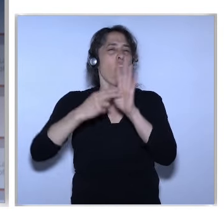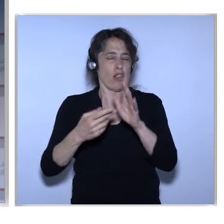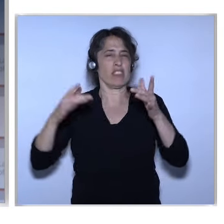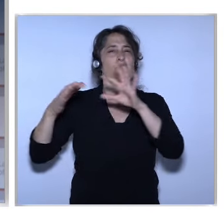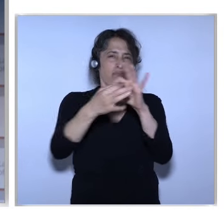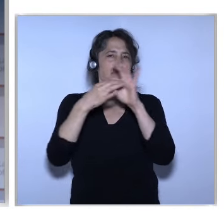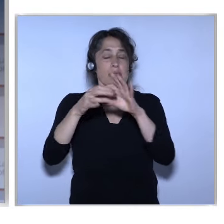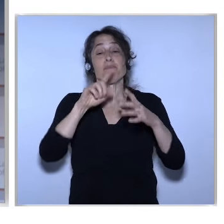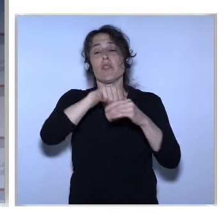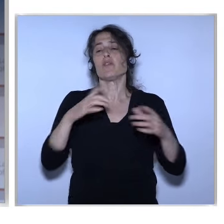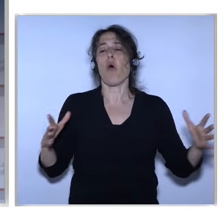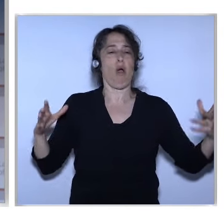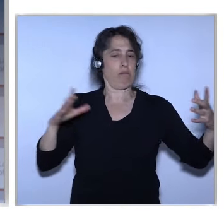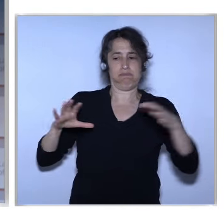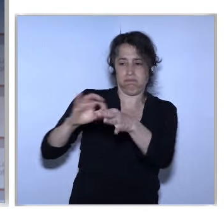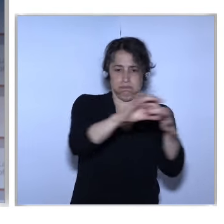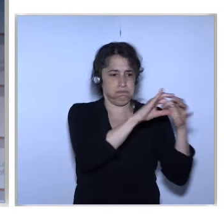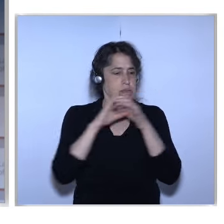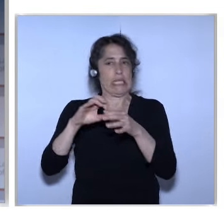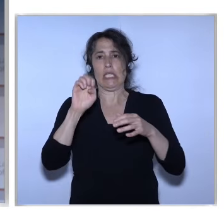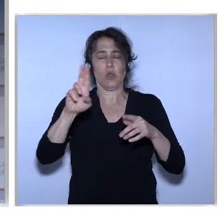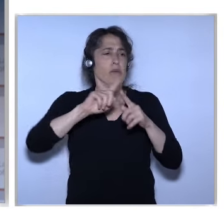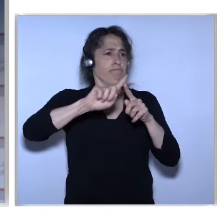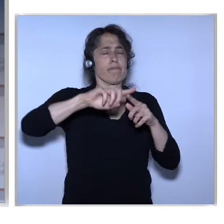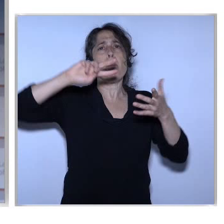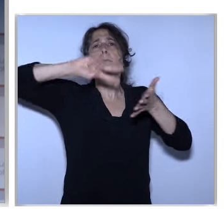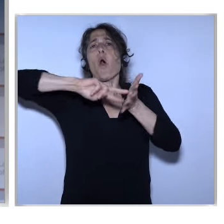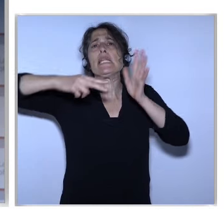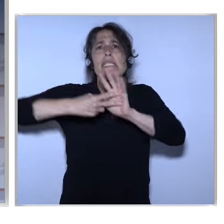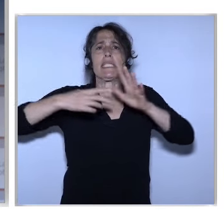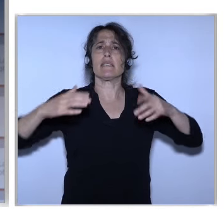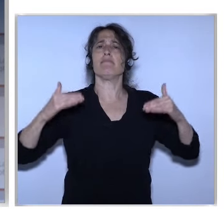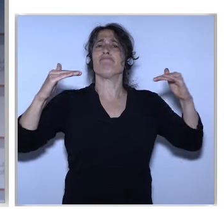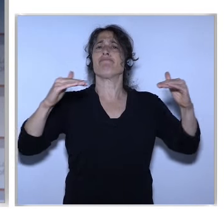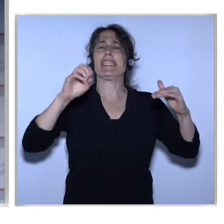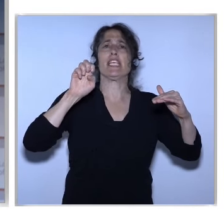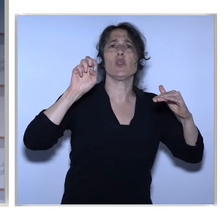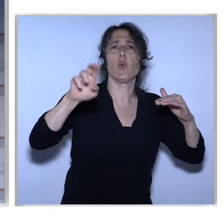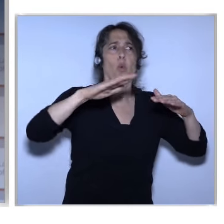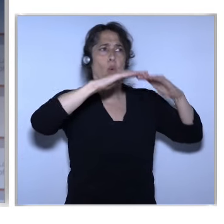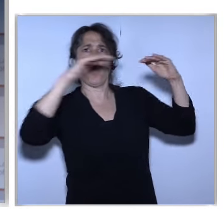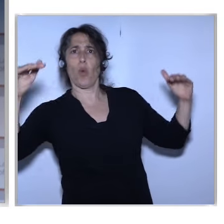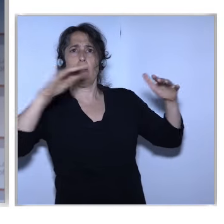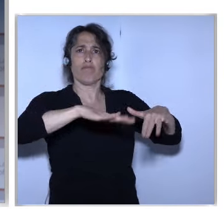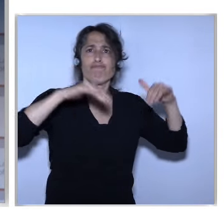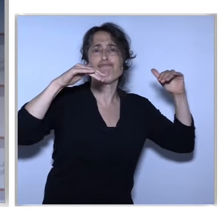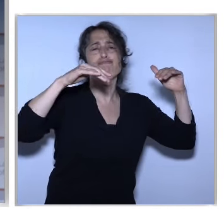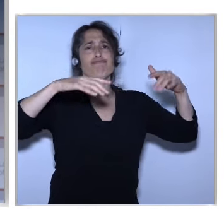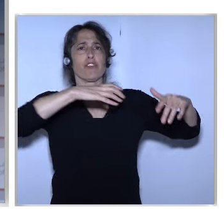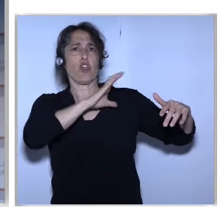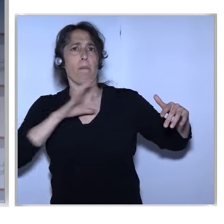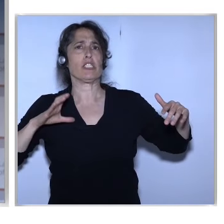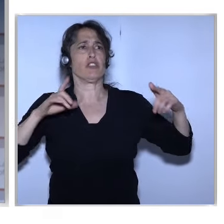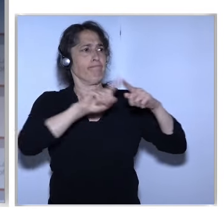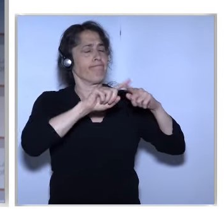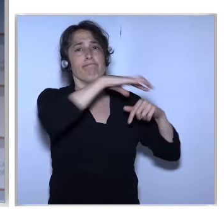Center Of EU So That That Needs To Support The Political Decision Making So That Has A Crucial Role To Play And